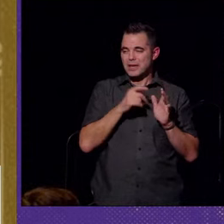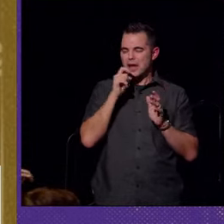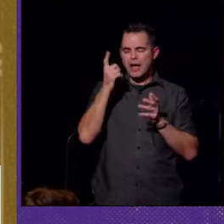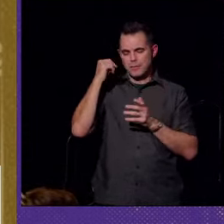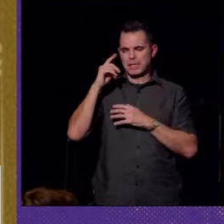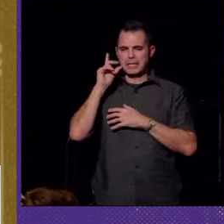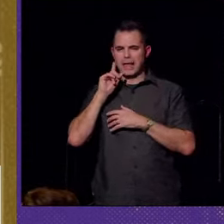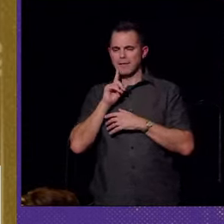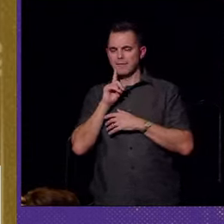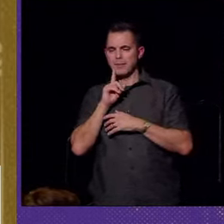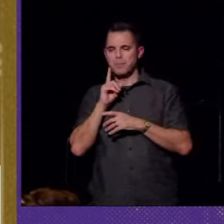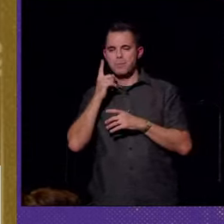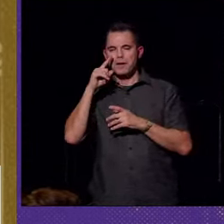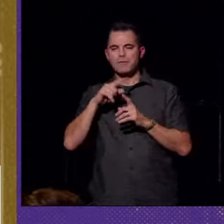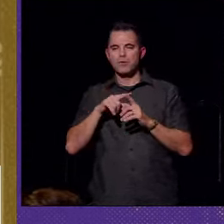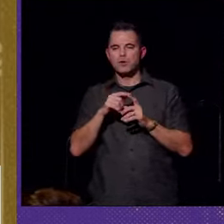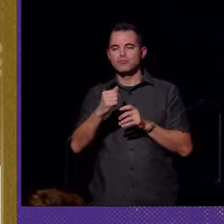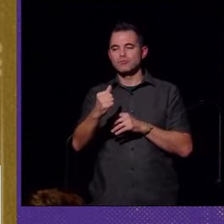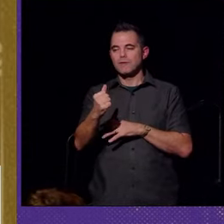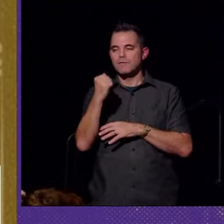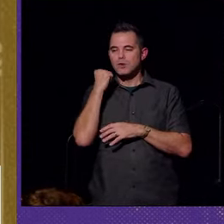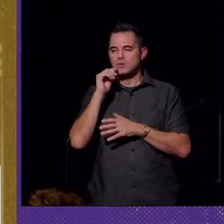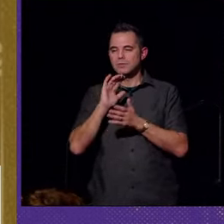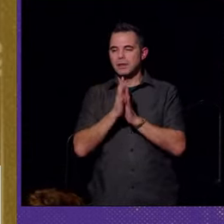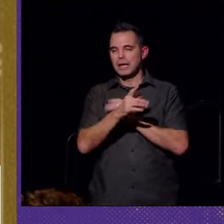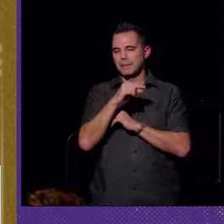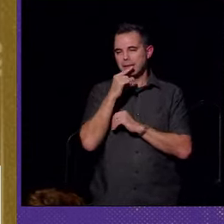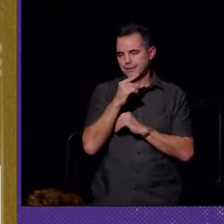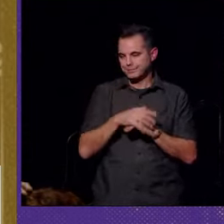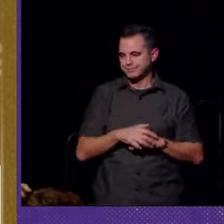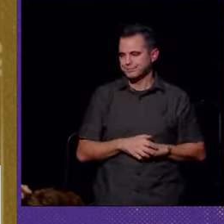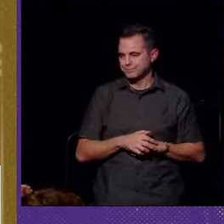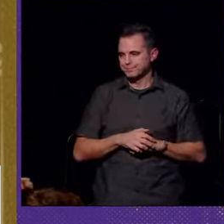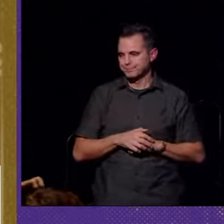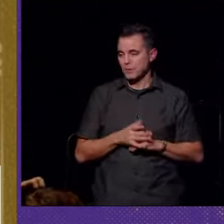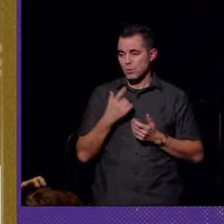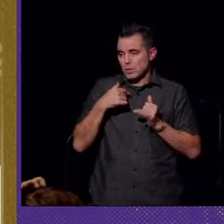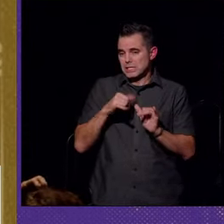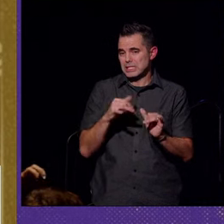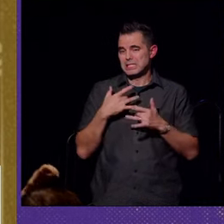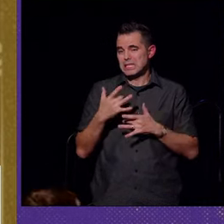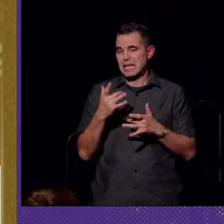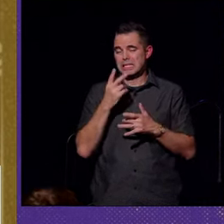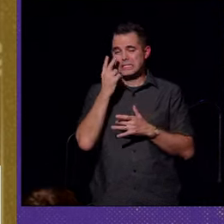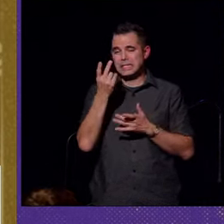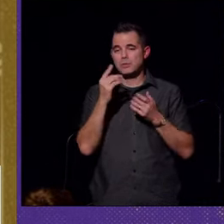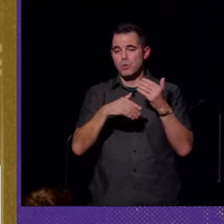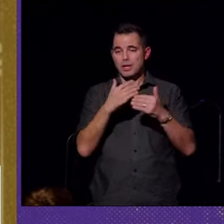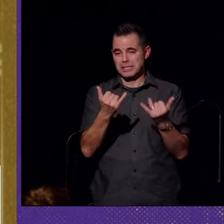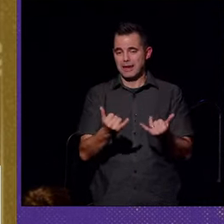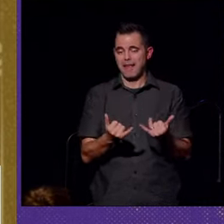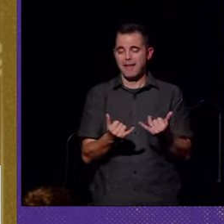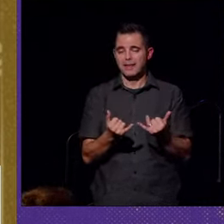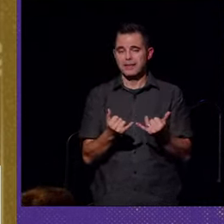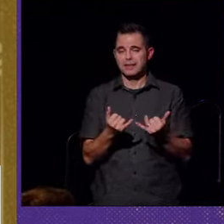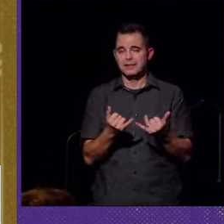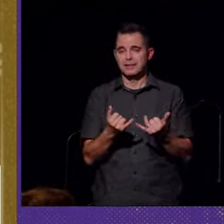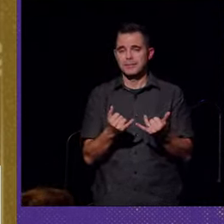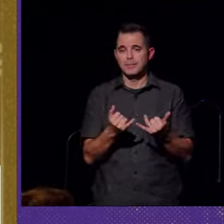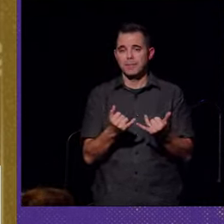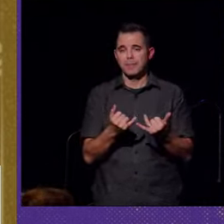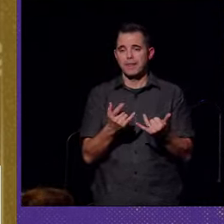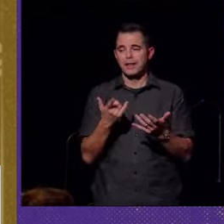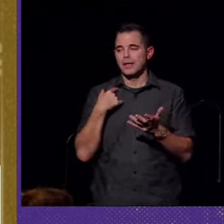for being deaf, but for refusing to be hearing. And we still tend to see this process today in the